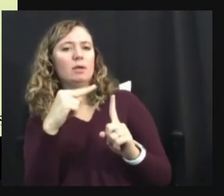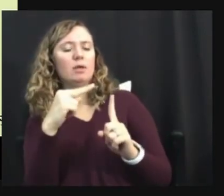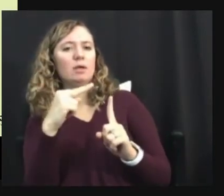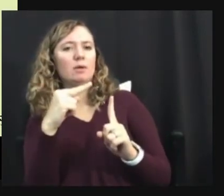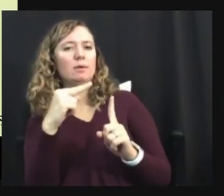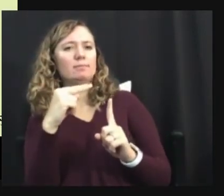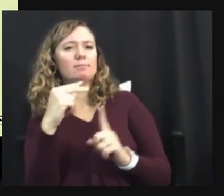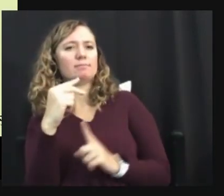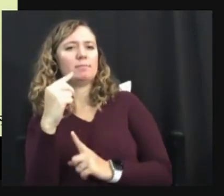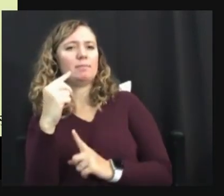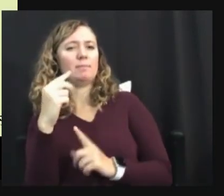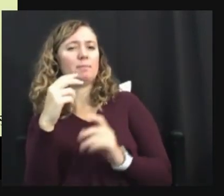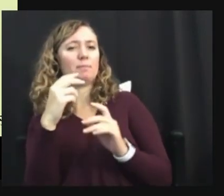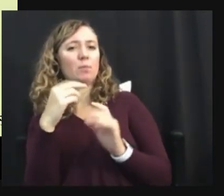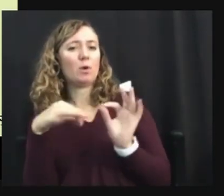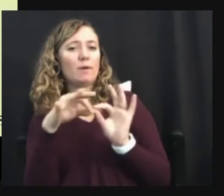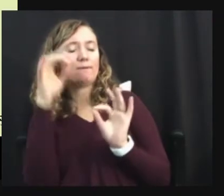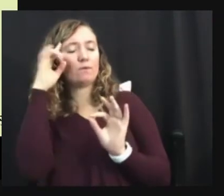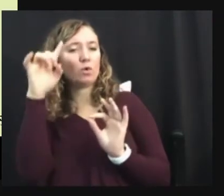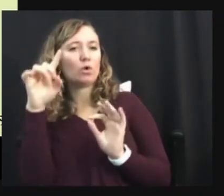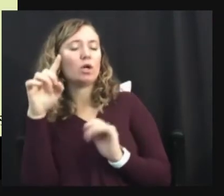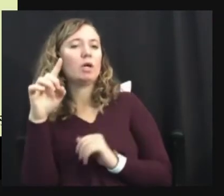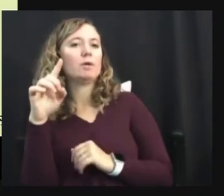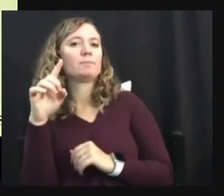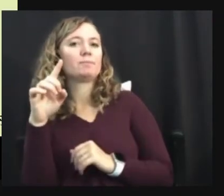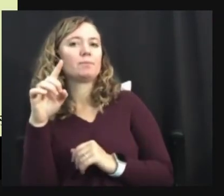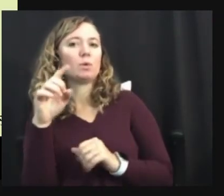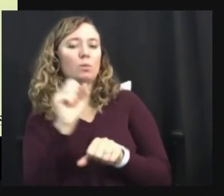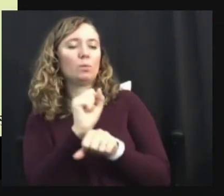As in treating anxiety disorders, for example,